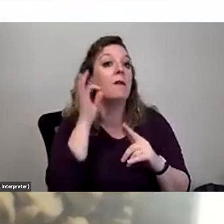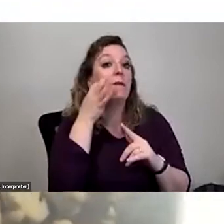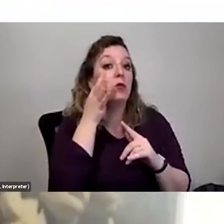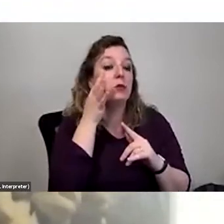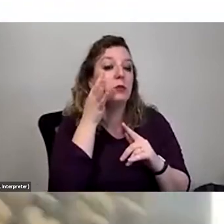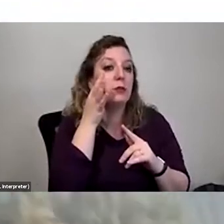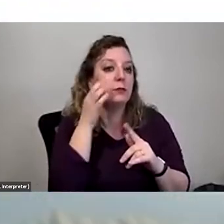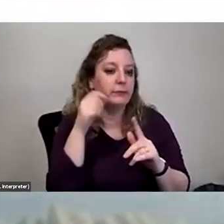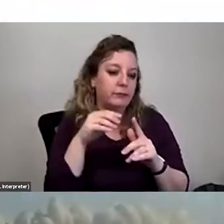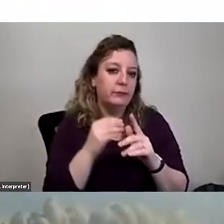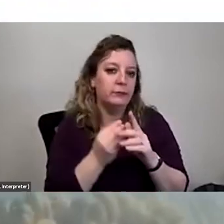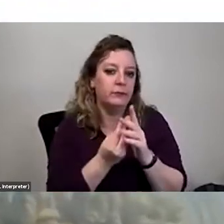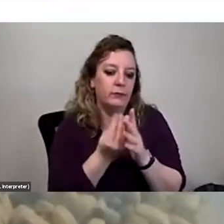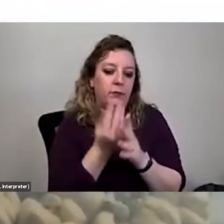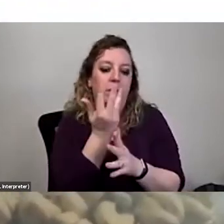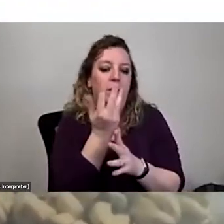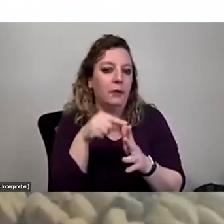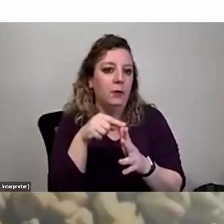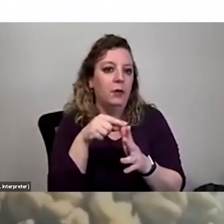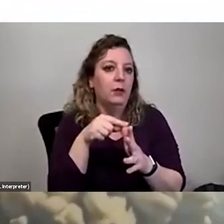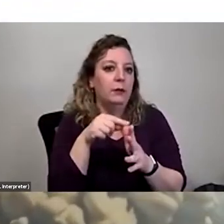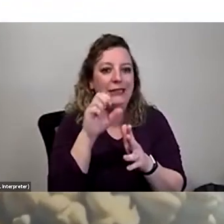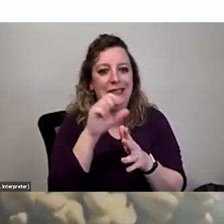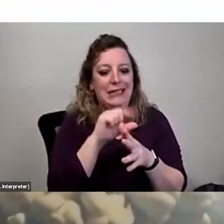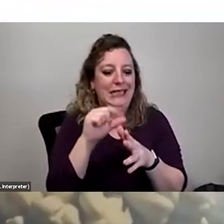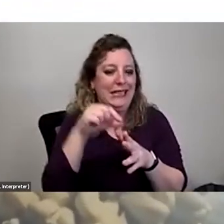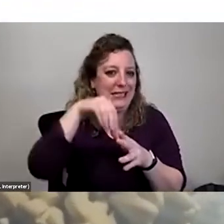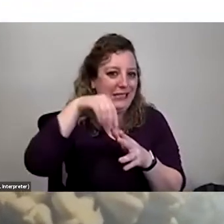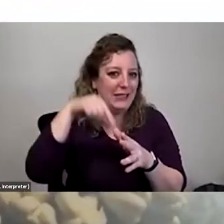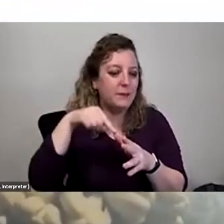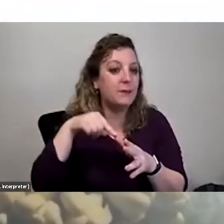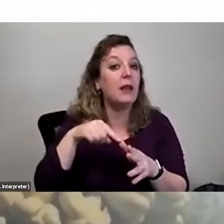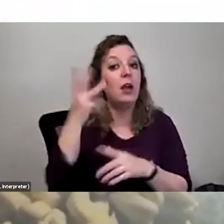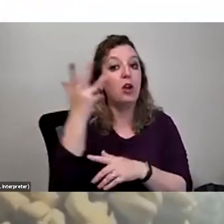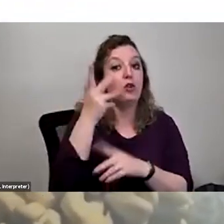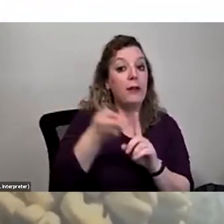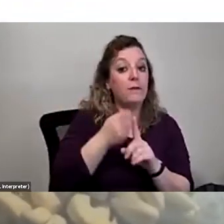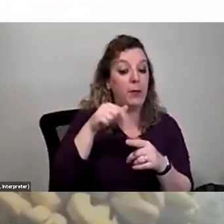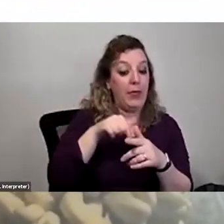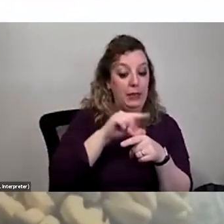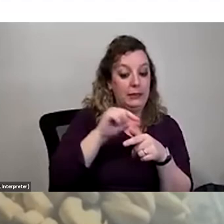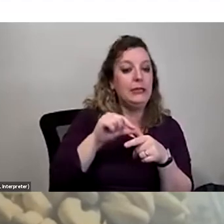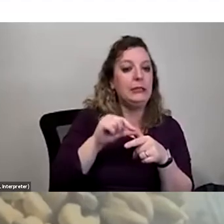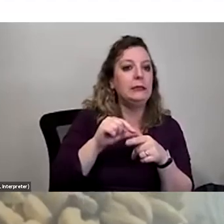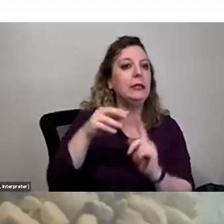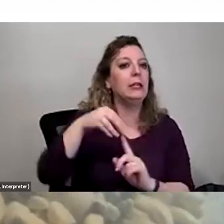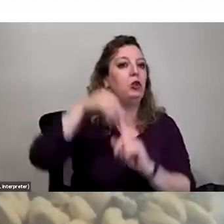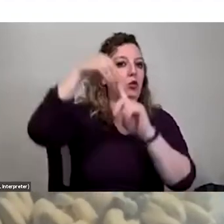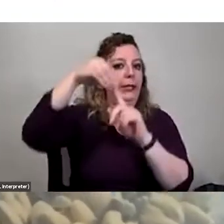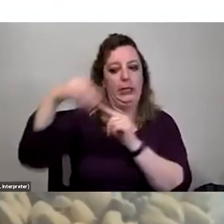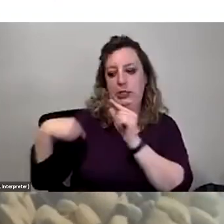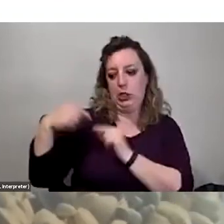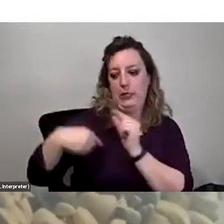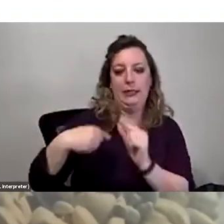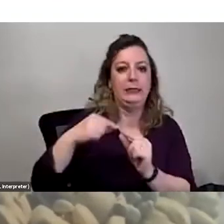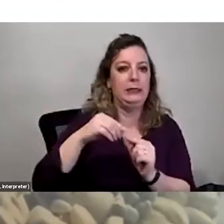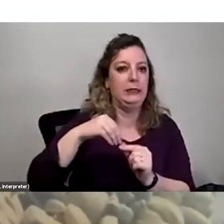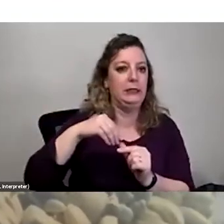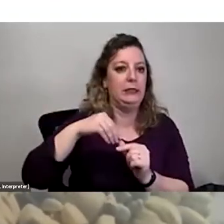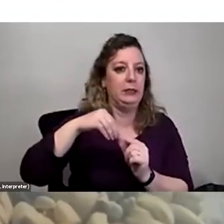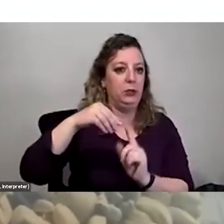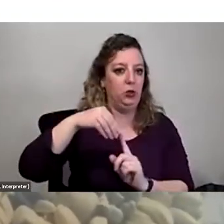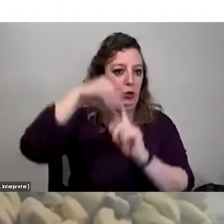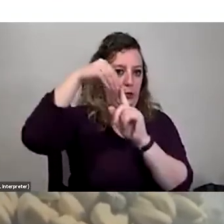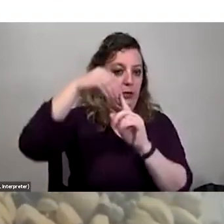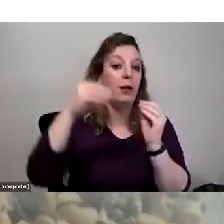has seeds inside of it. So, uh, Joshua tree growing from one of those seeds would be genetically unique from each of its parents. And the more genetic